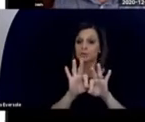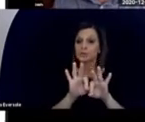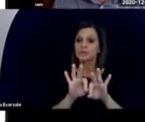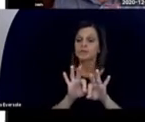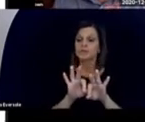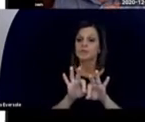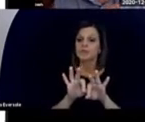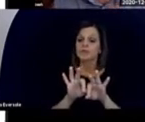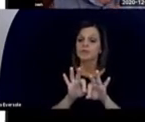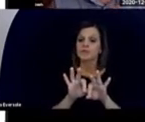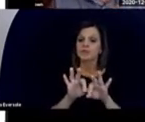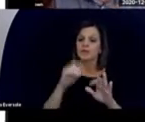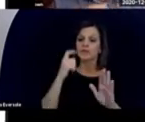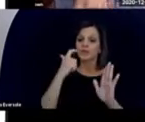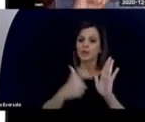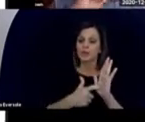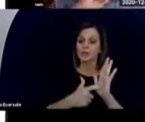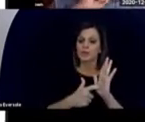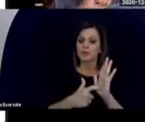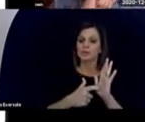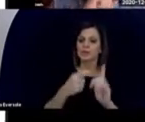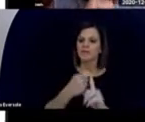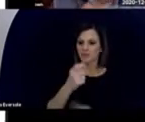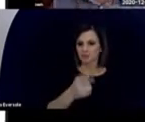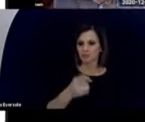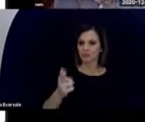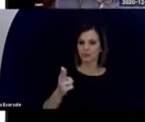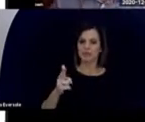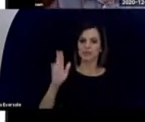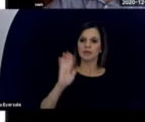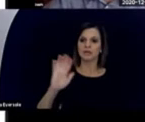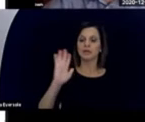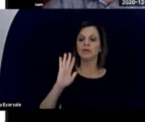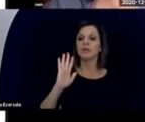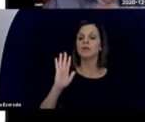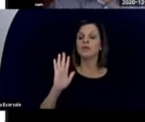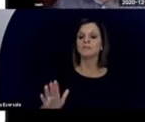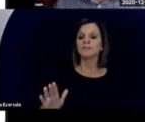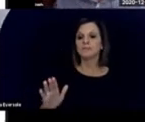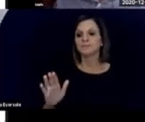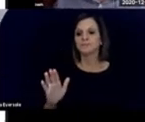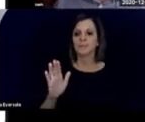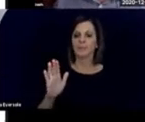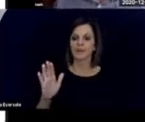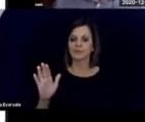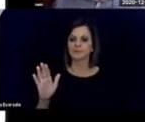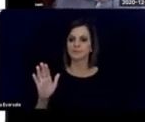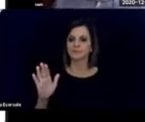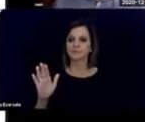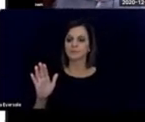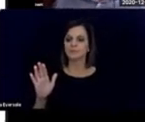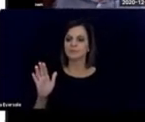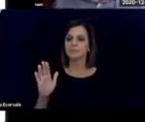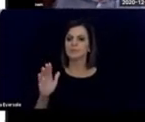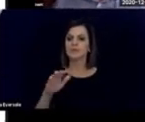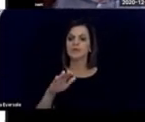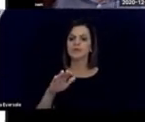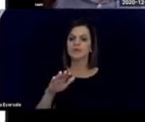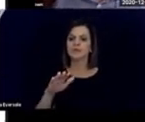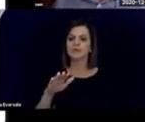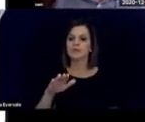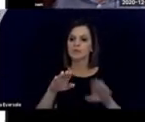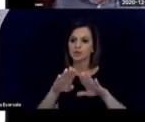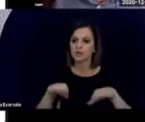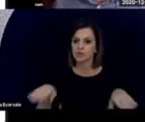But the important thing to say historically about this population, children with